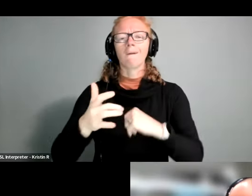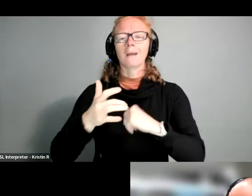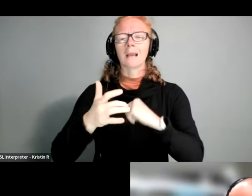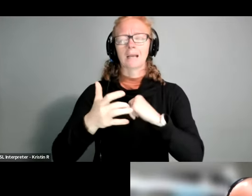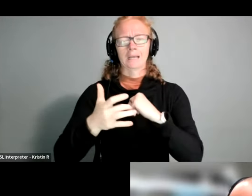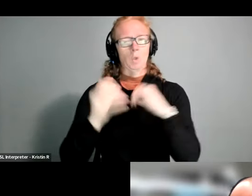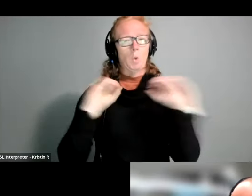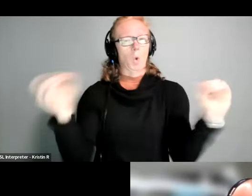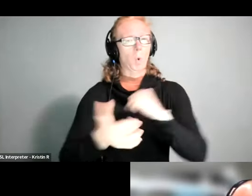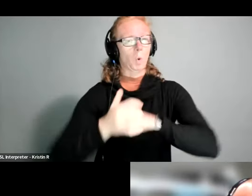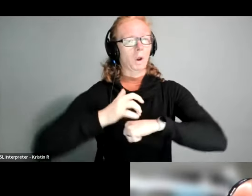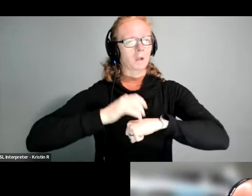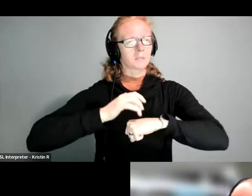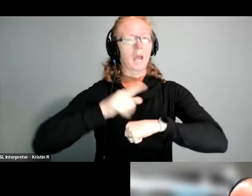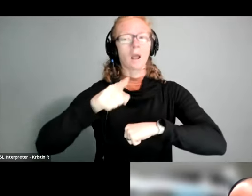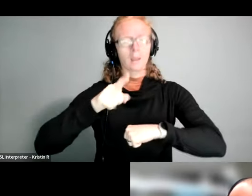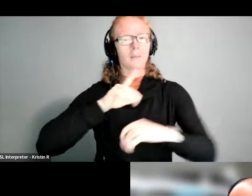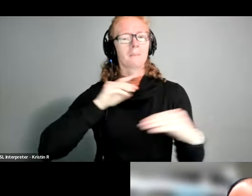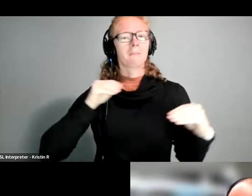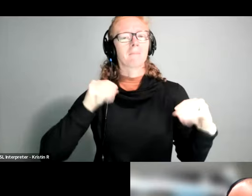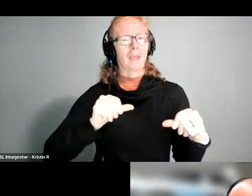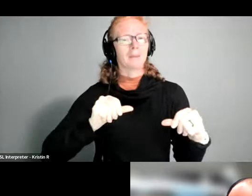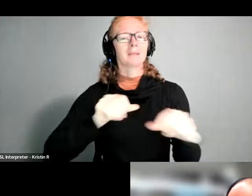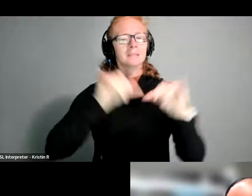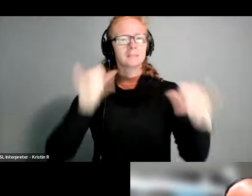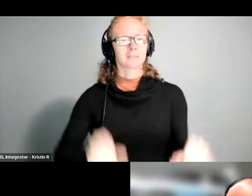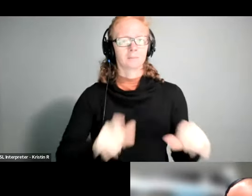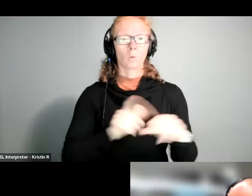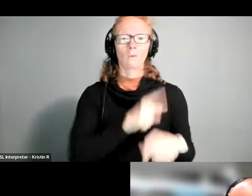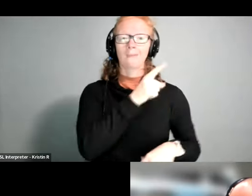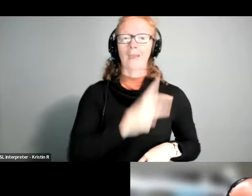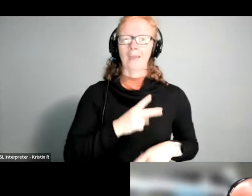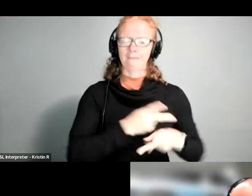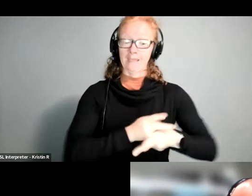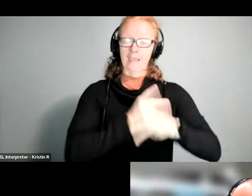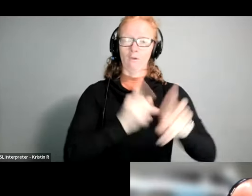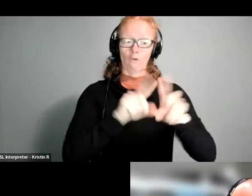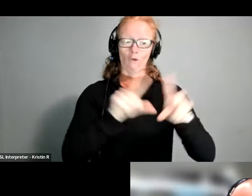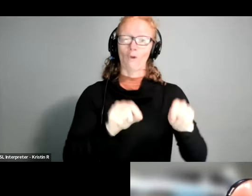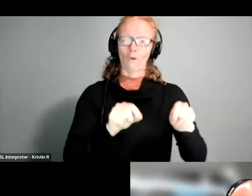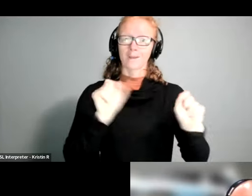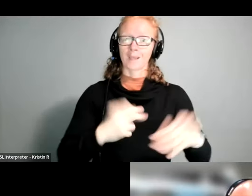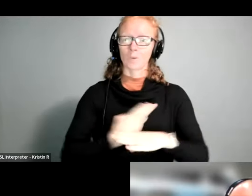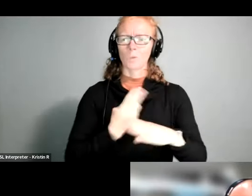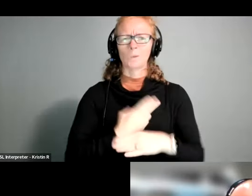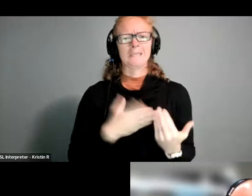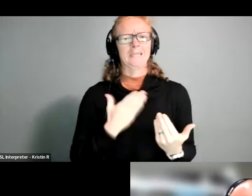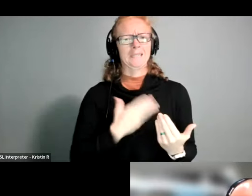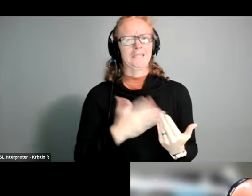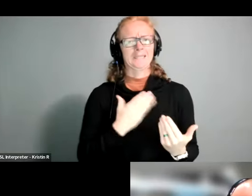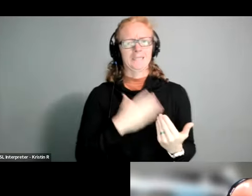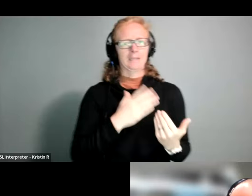for subways and buses and how older people with half care cards can easily use this for trans